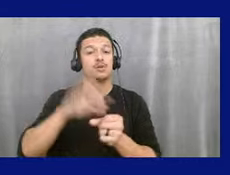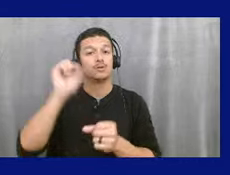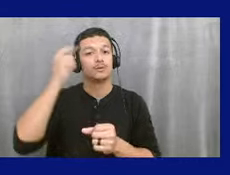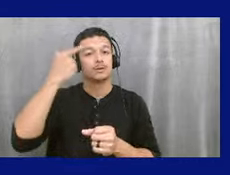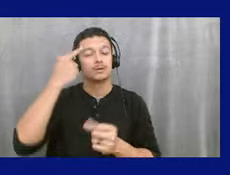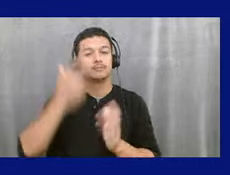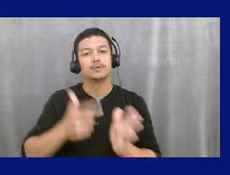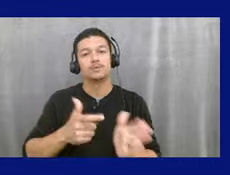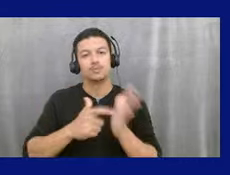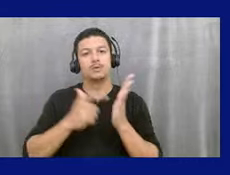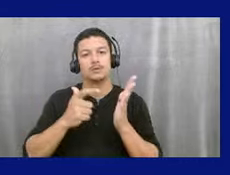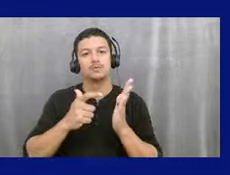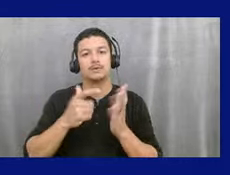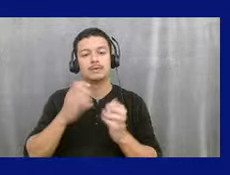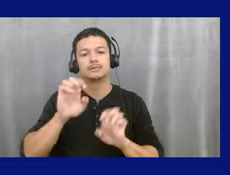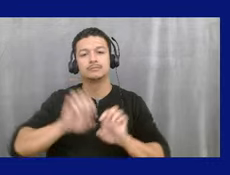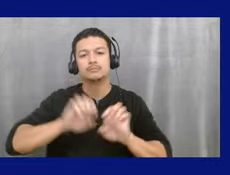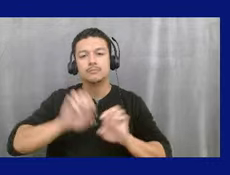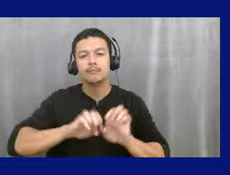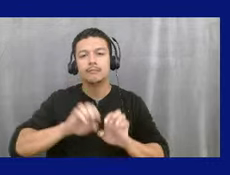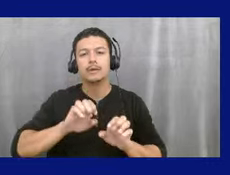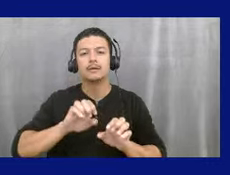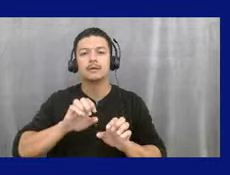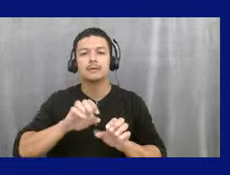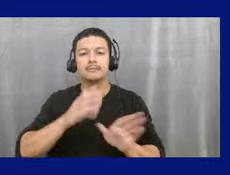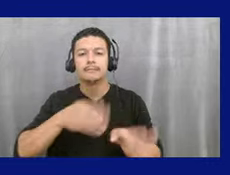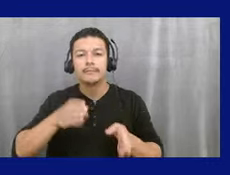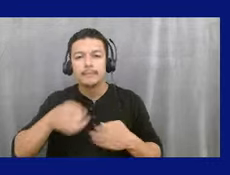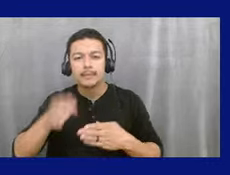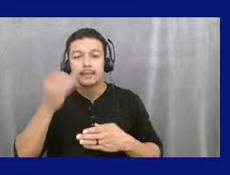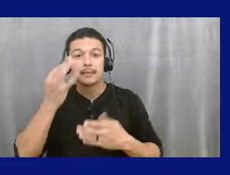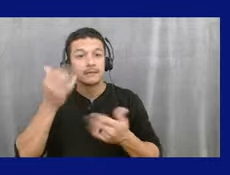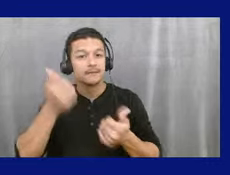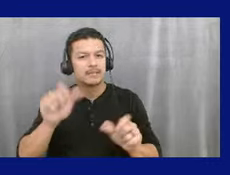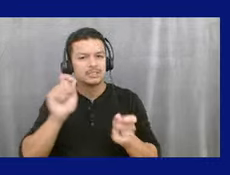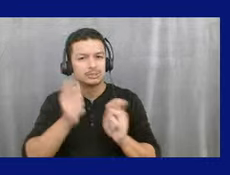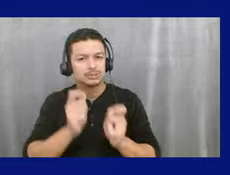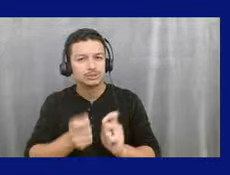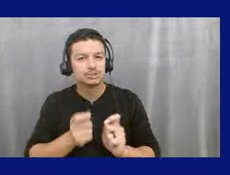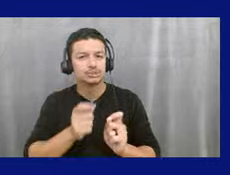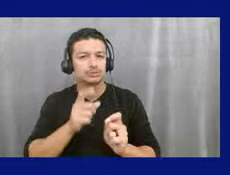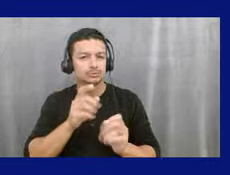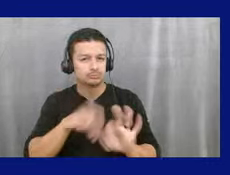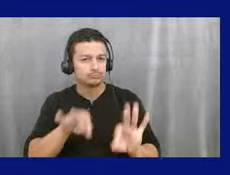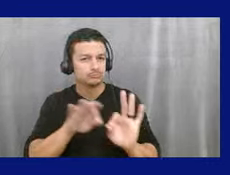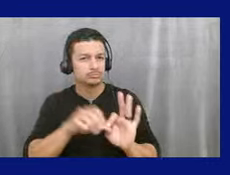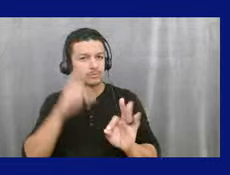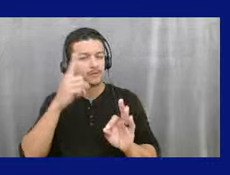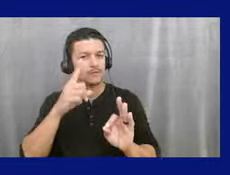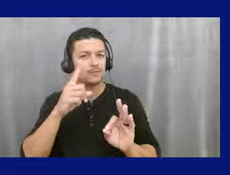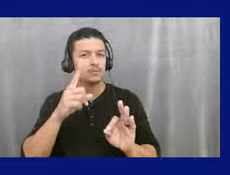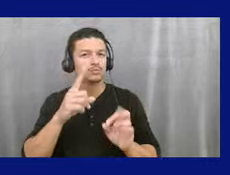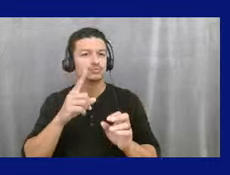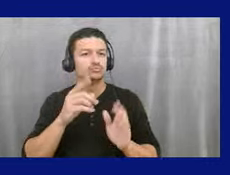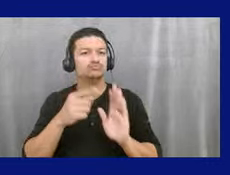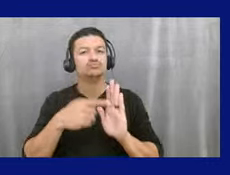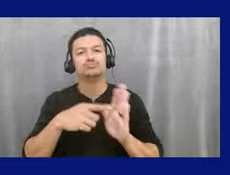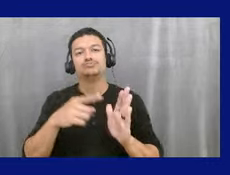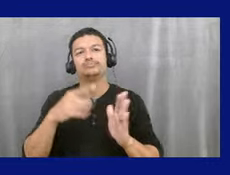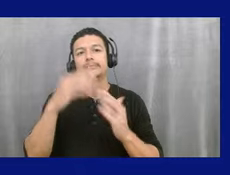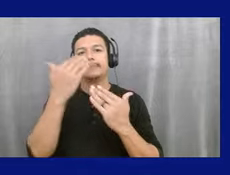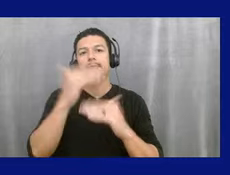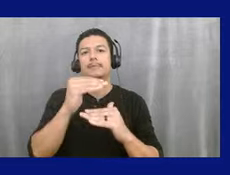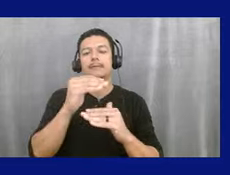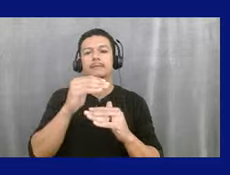plans to determine if the plan amendments are necessary to reflect minimum planning period of 10 years